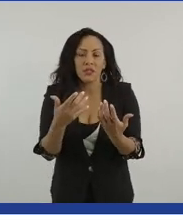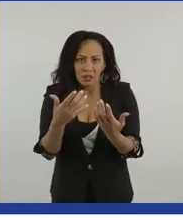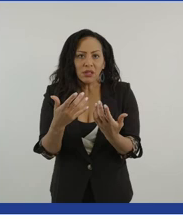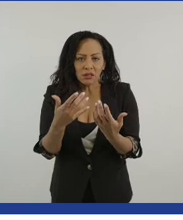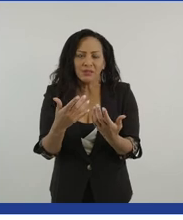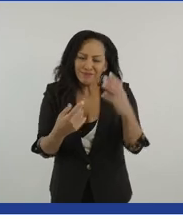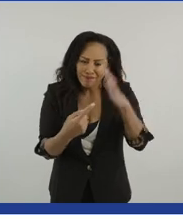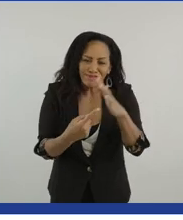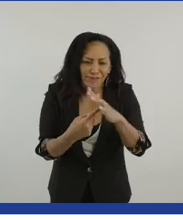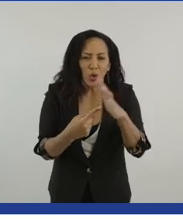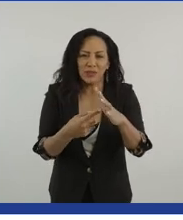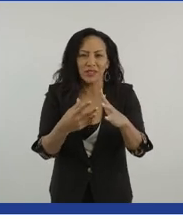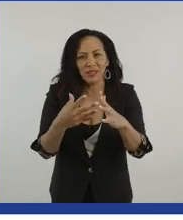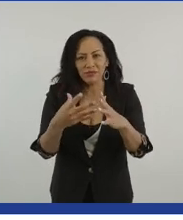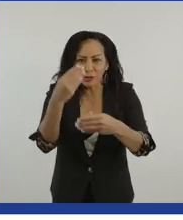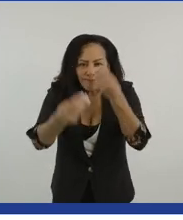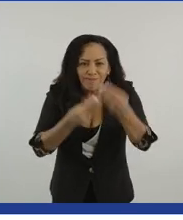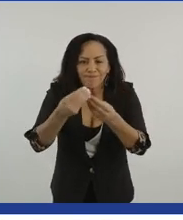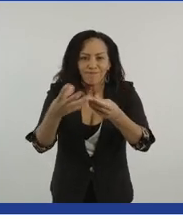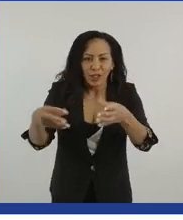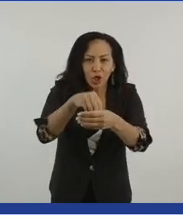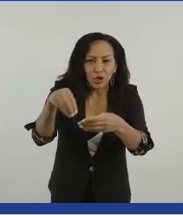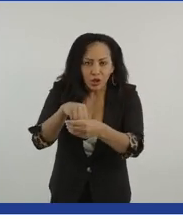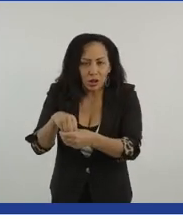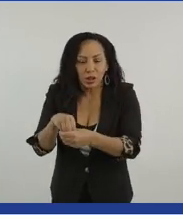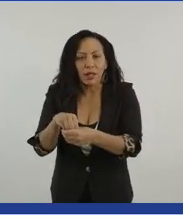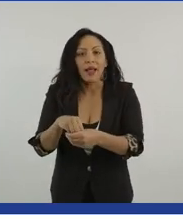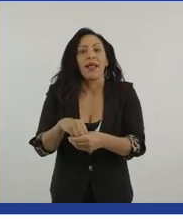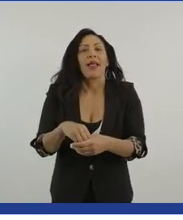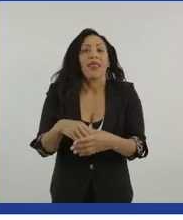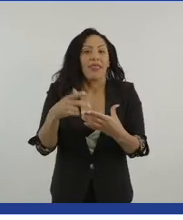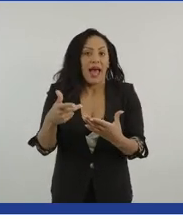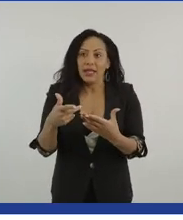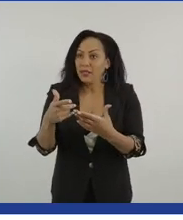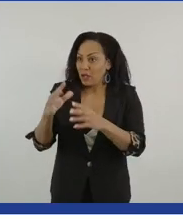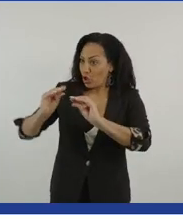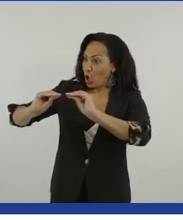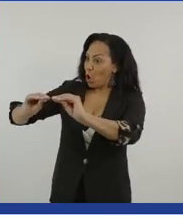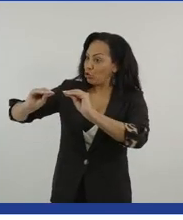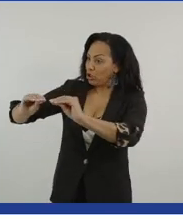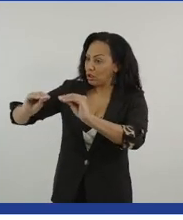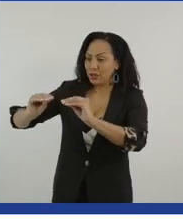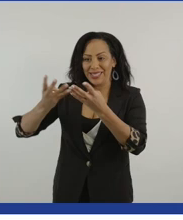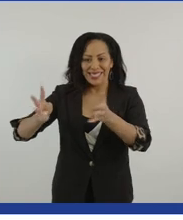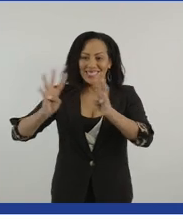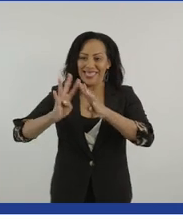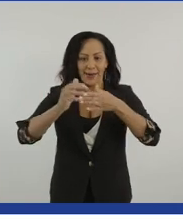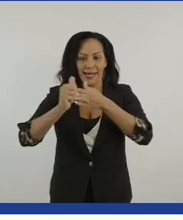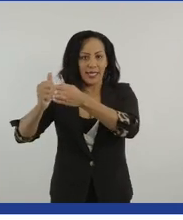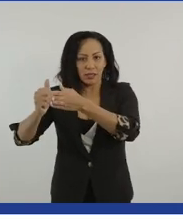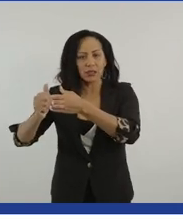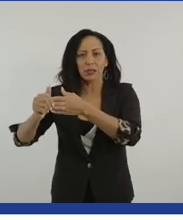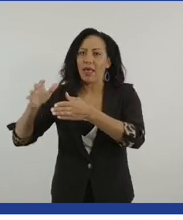inclusion and how, and how that upskills the actual, uh, coaches, the team leaders through being more